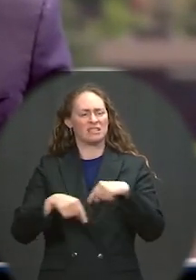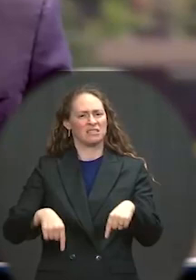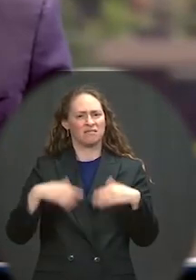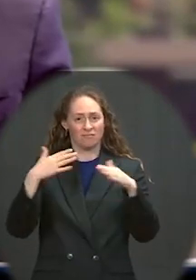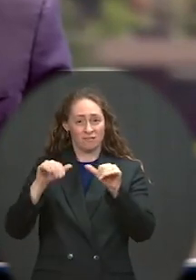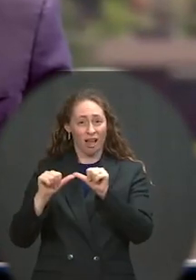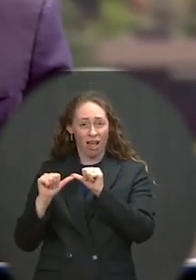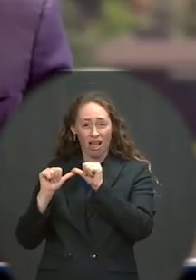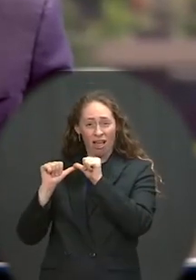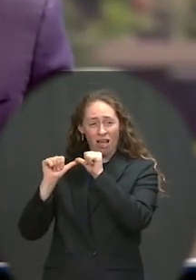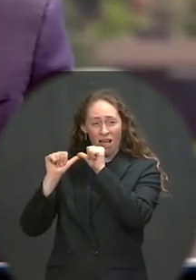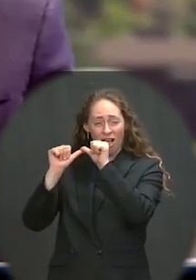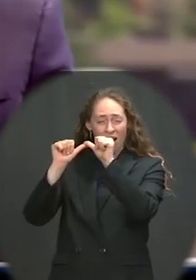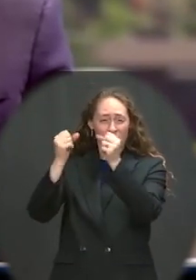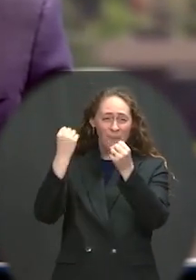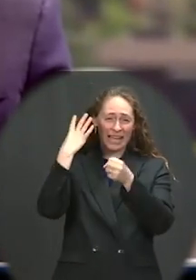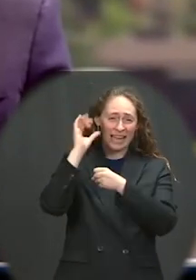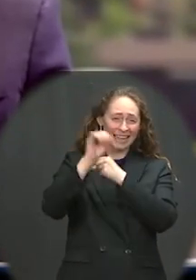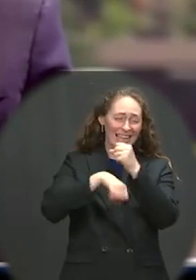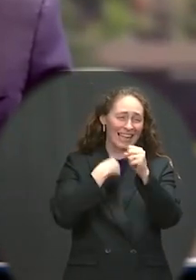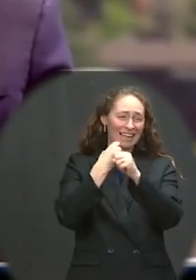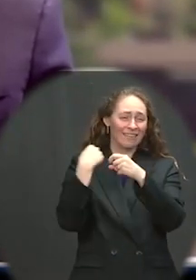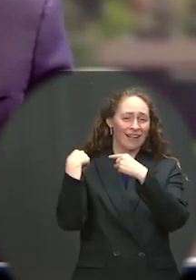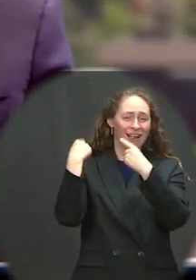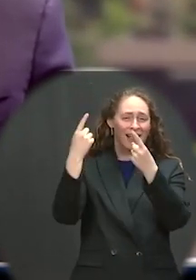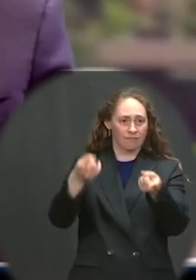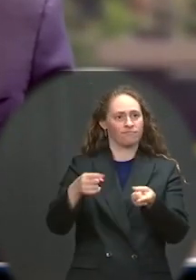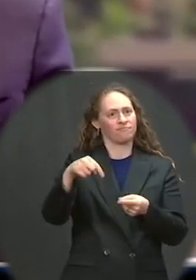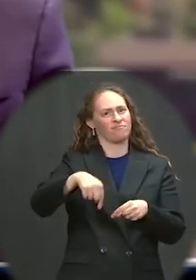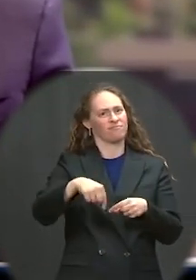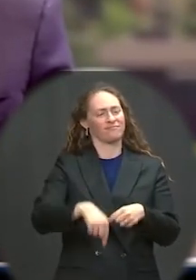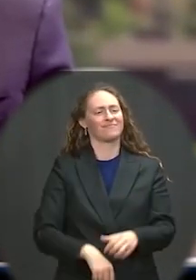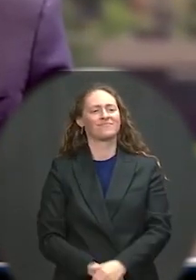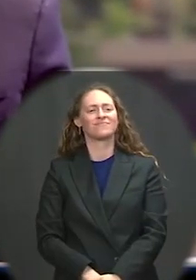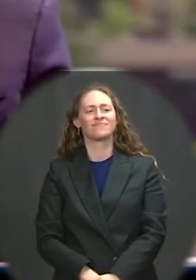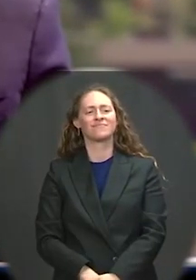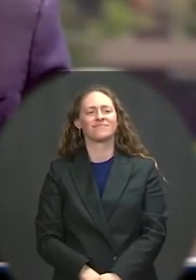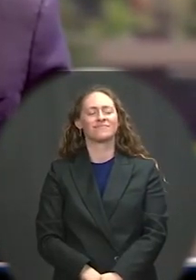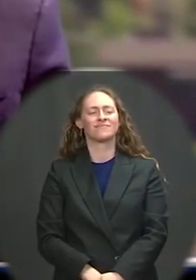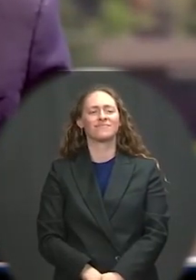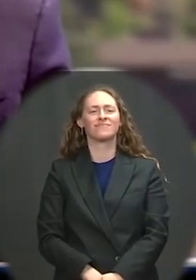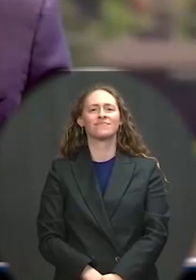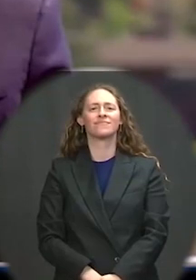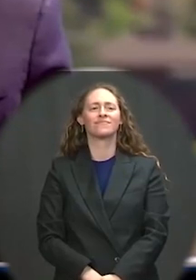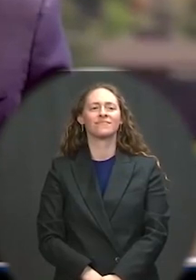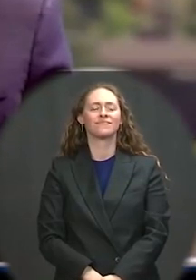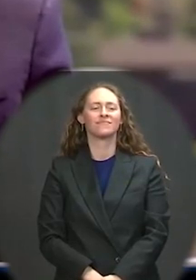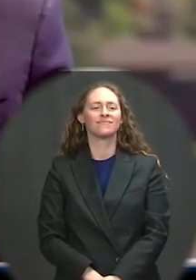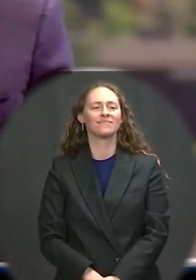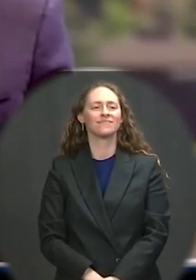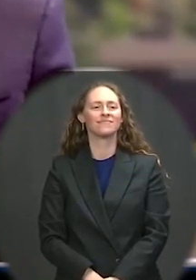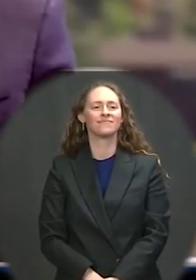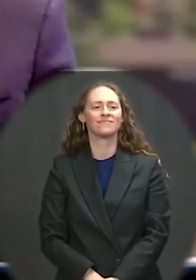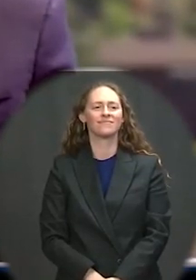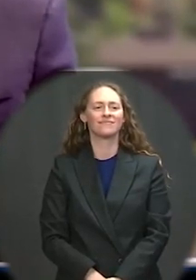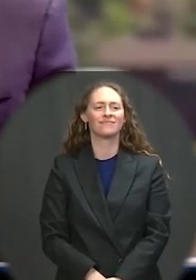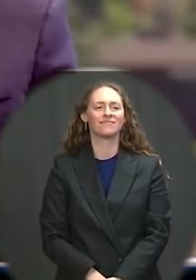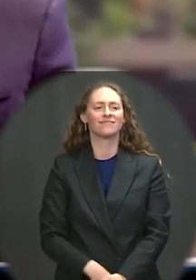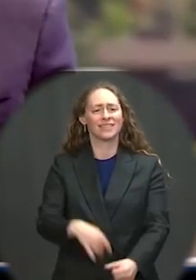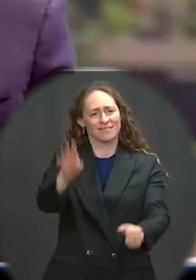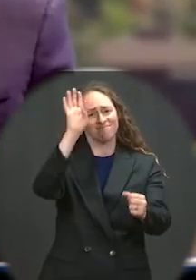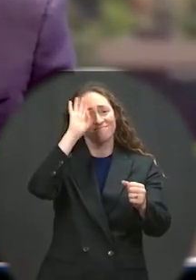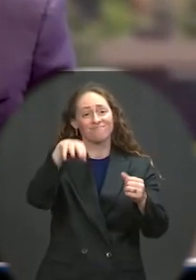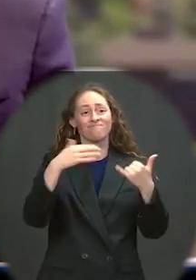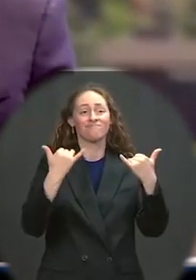gets to choose the world into which it graduates. And demands and the challenges you're going to face in your career are going look